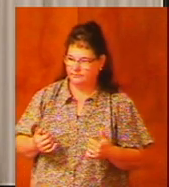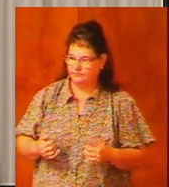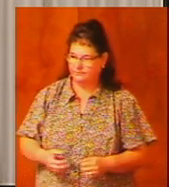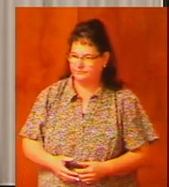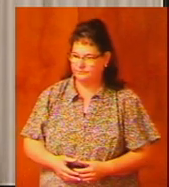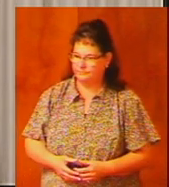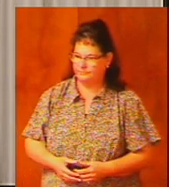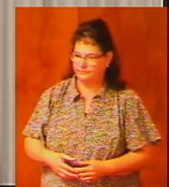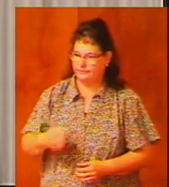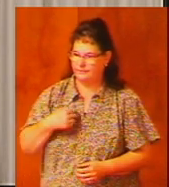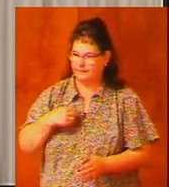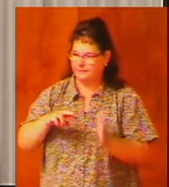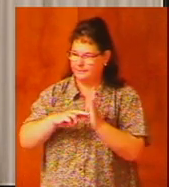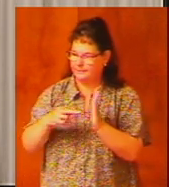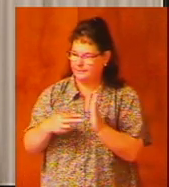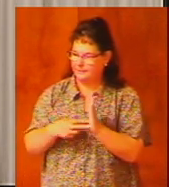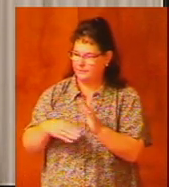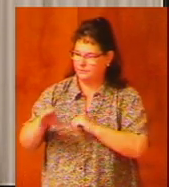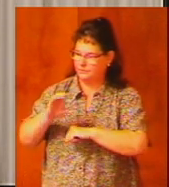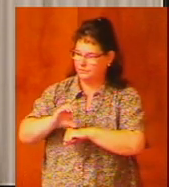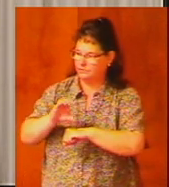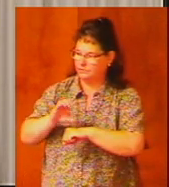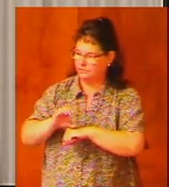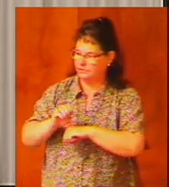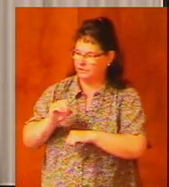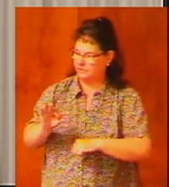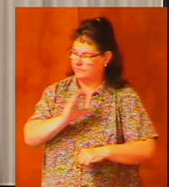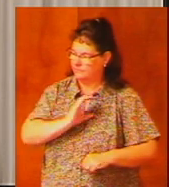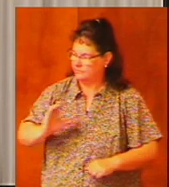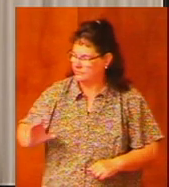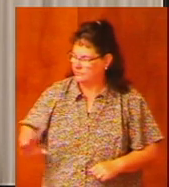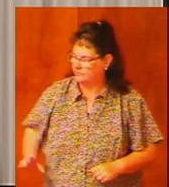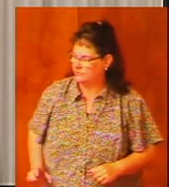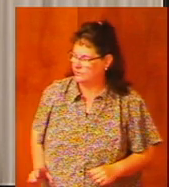I'm talking about churches of Christ